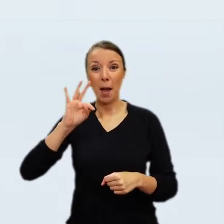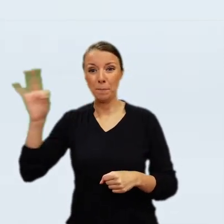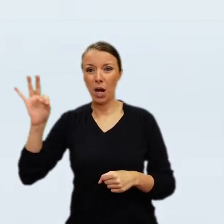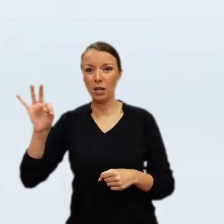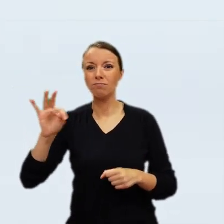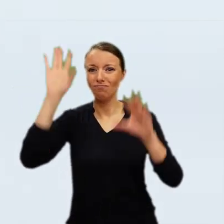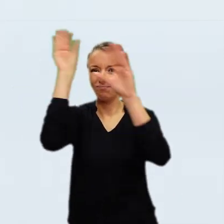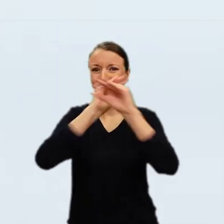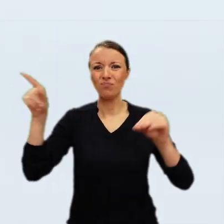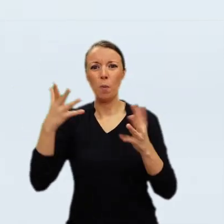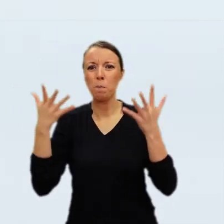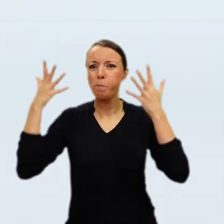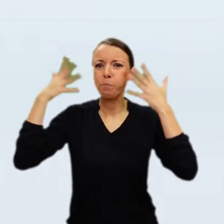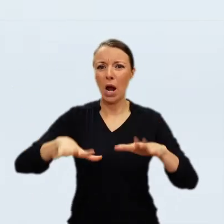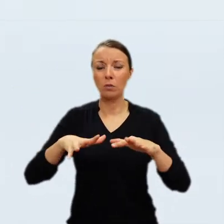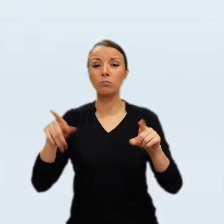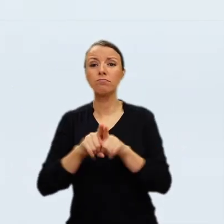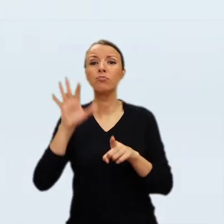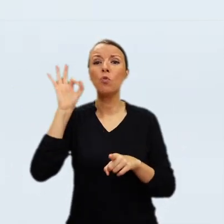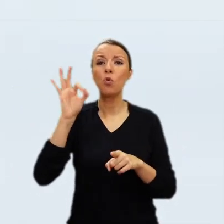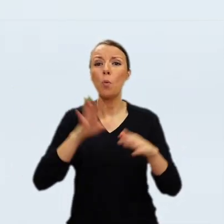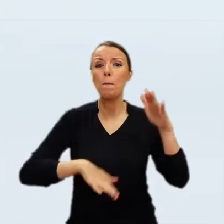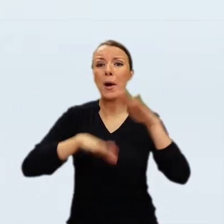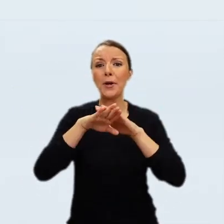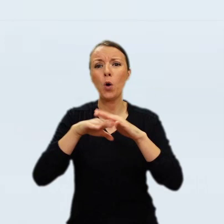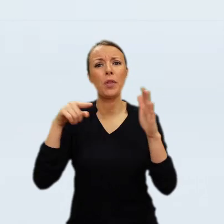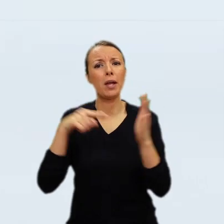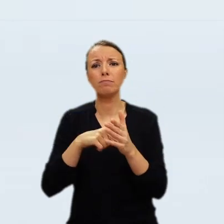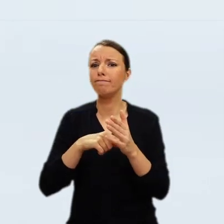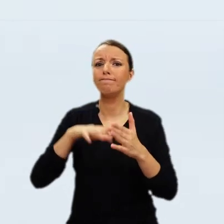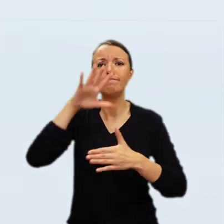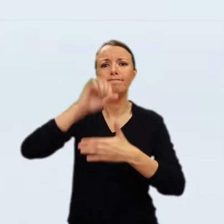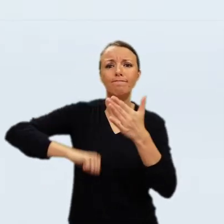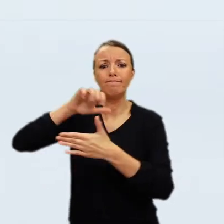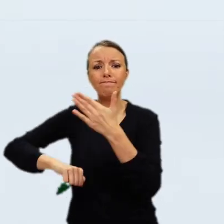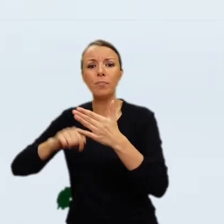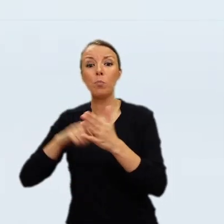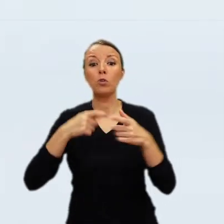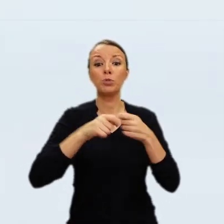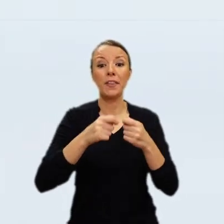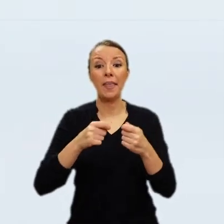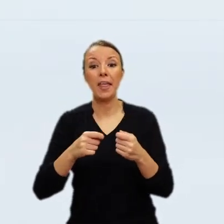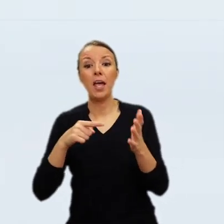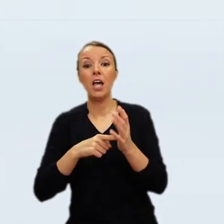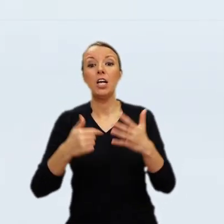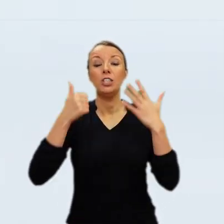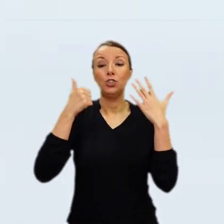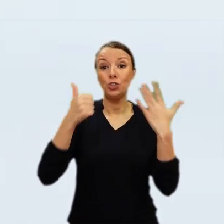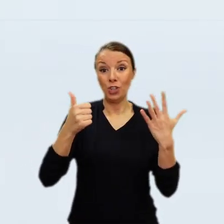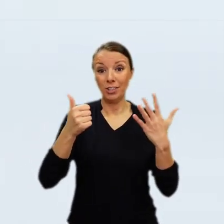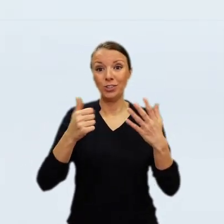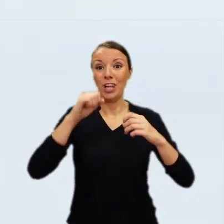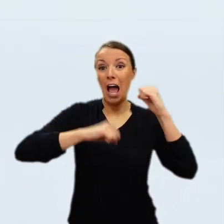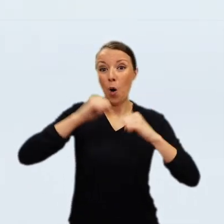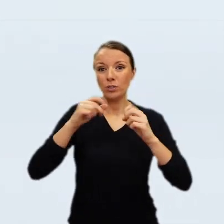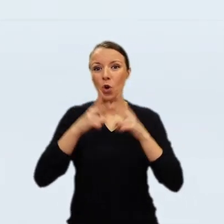artist and received some prominent commissions, Rembrandt's fortunes never rebounded again after the bankruptcy. He died on the 4th of